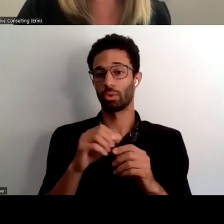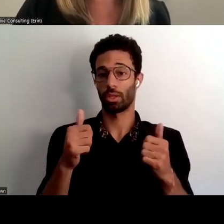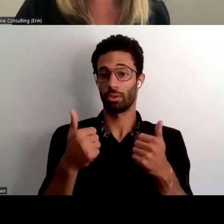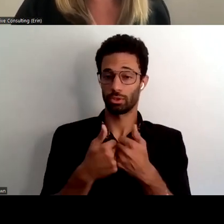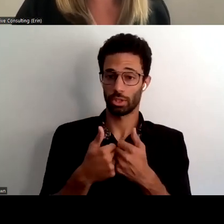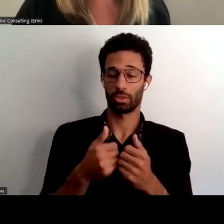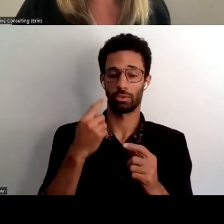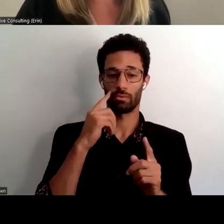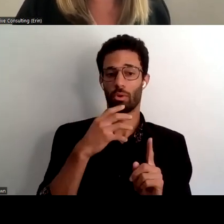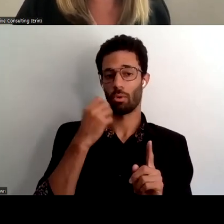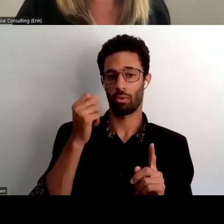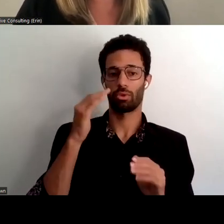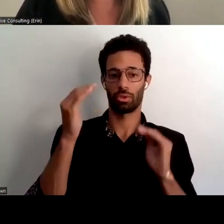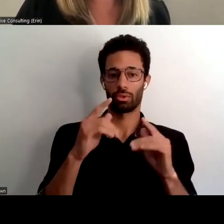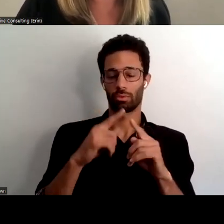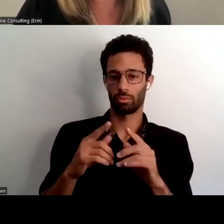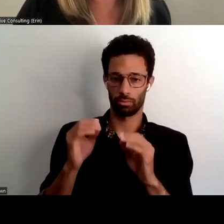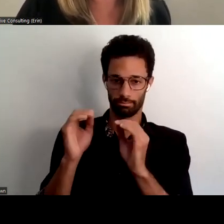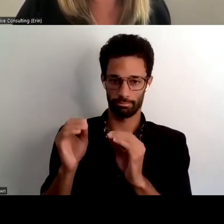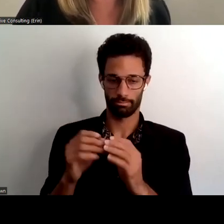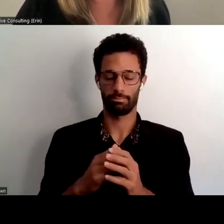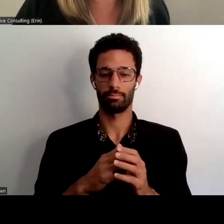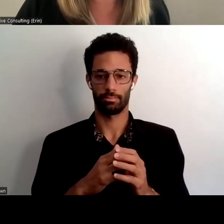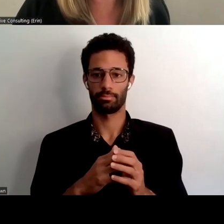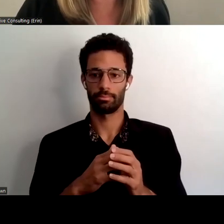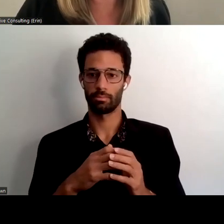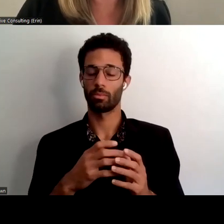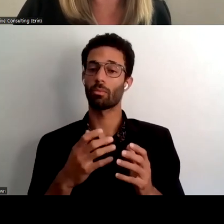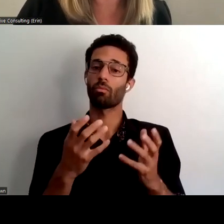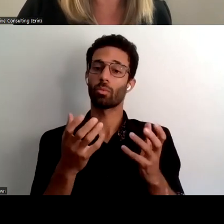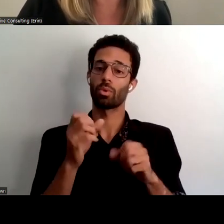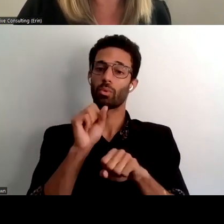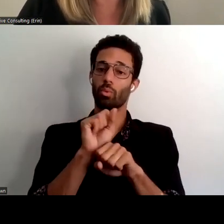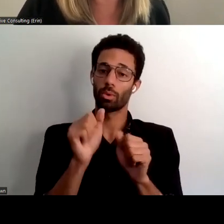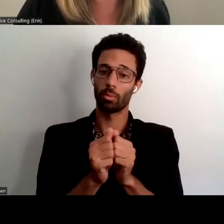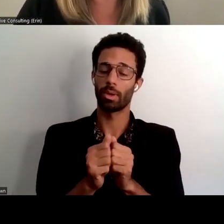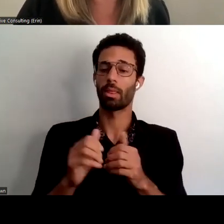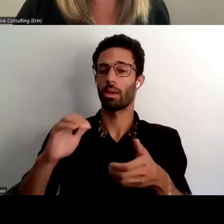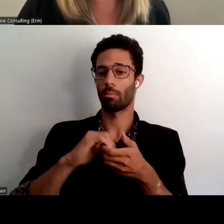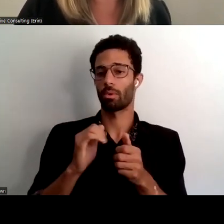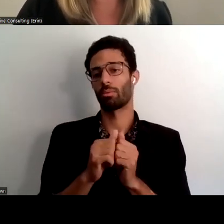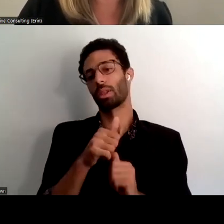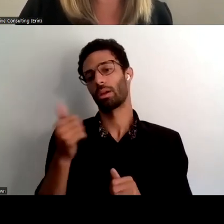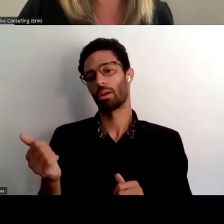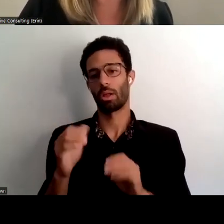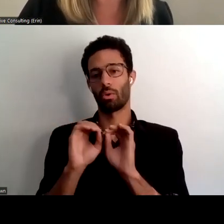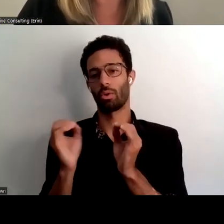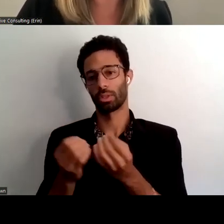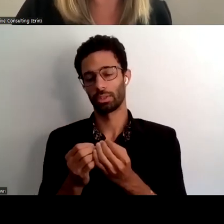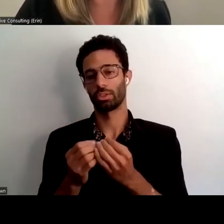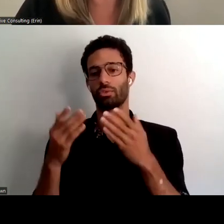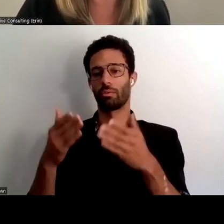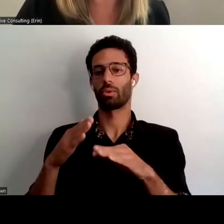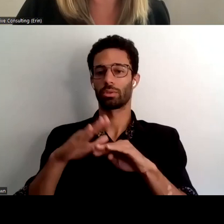sharing that triple a's also like the idea of putting more focus on working with and partnering with other organizations organizations that are focused on